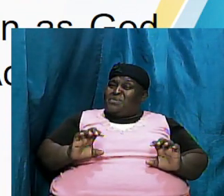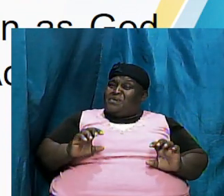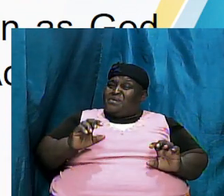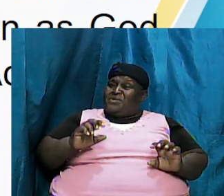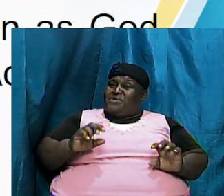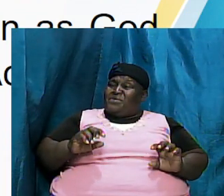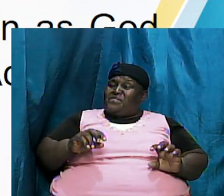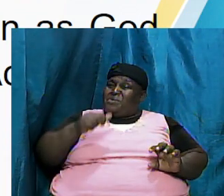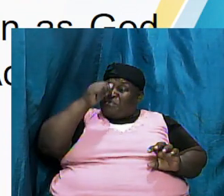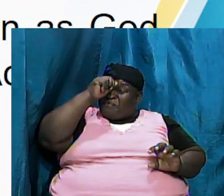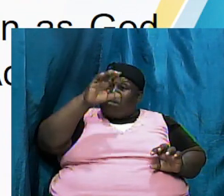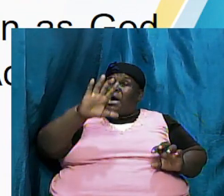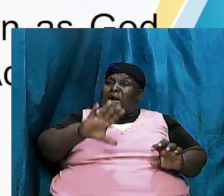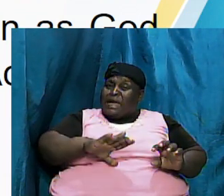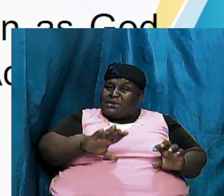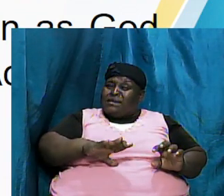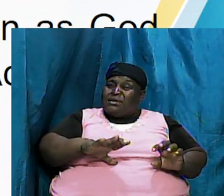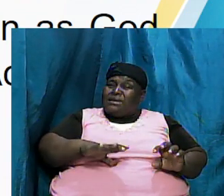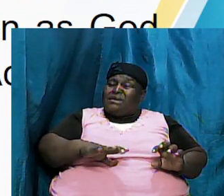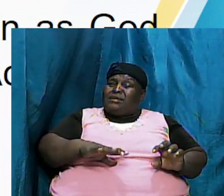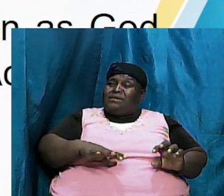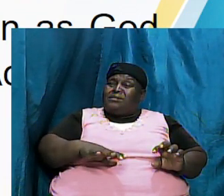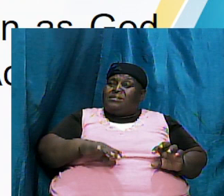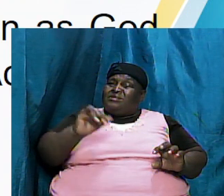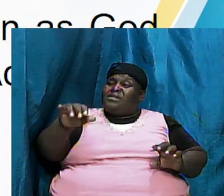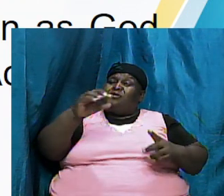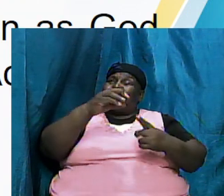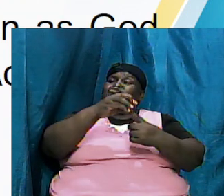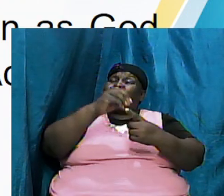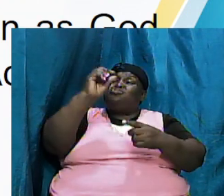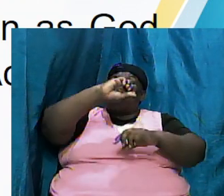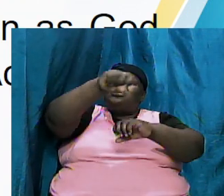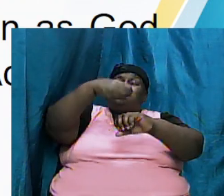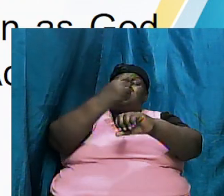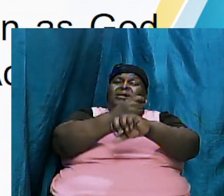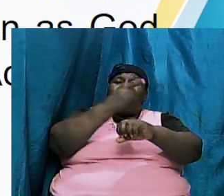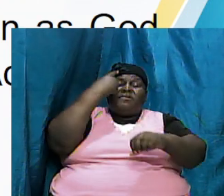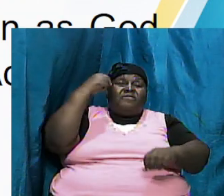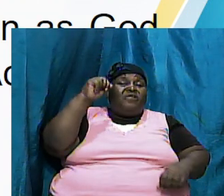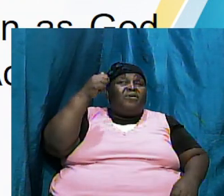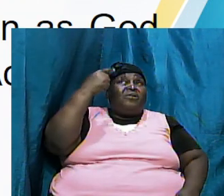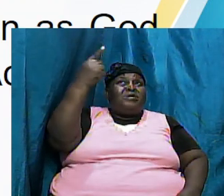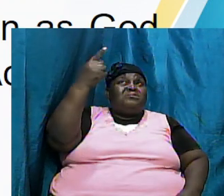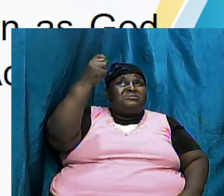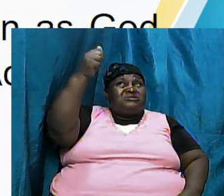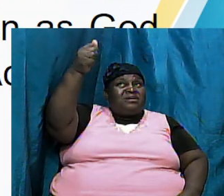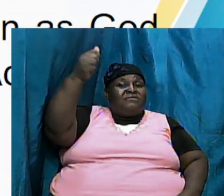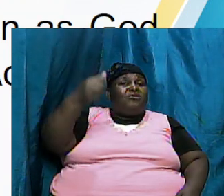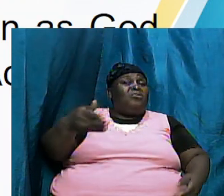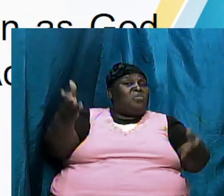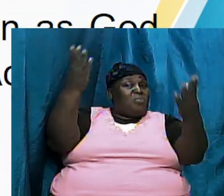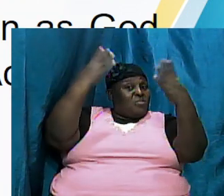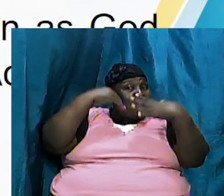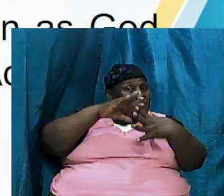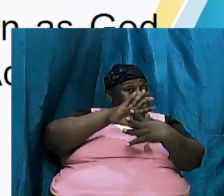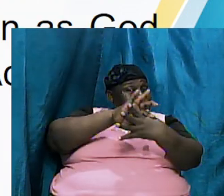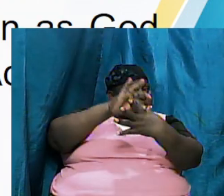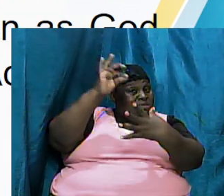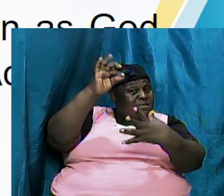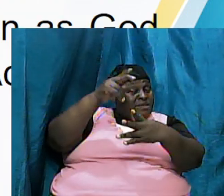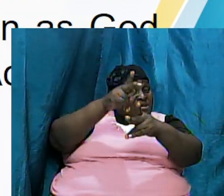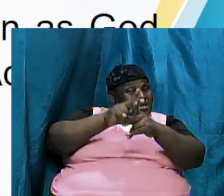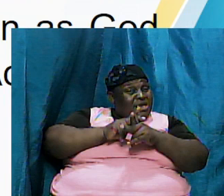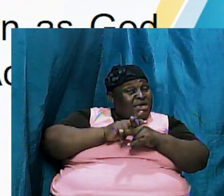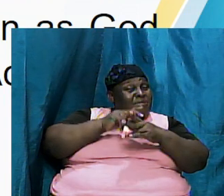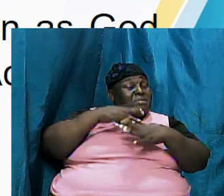that he chose to establish for himself him coming in the flesh he was going to keep that